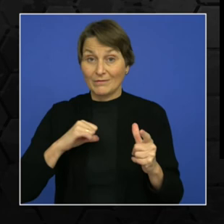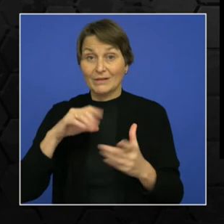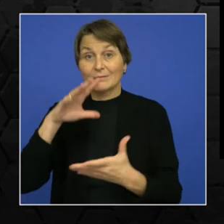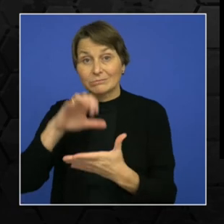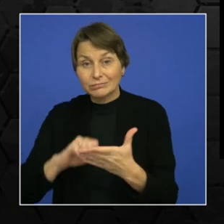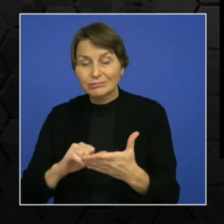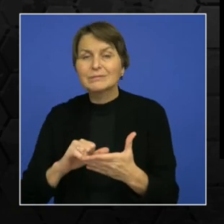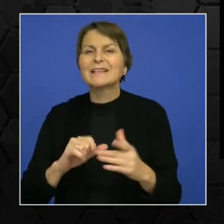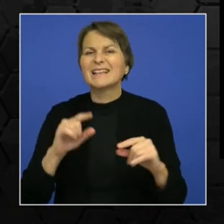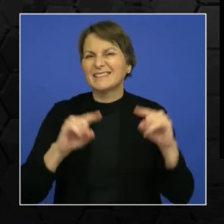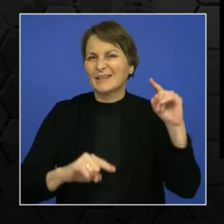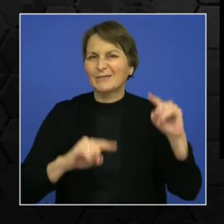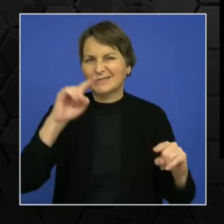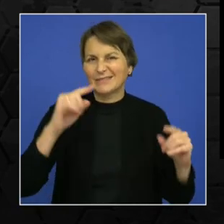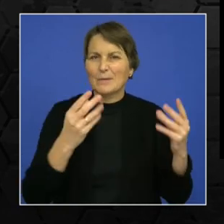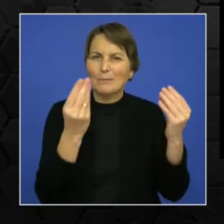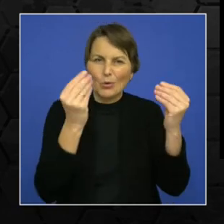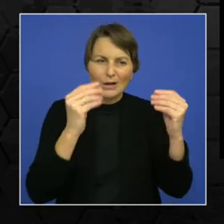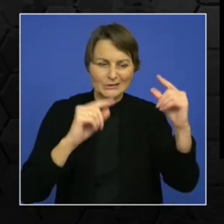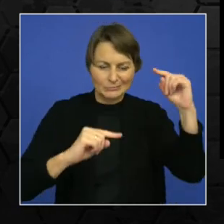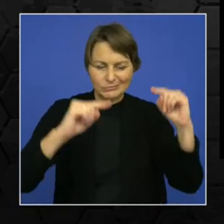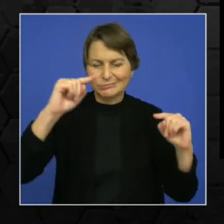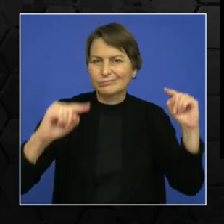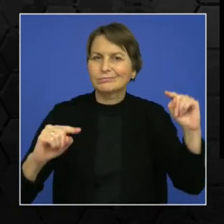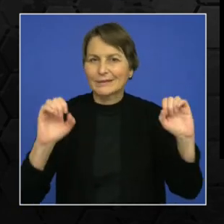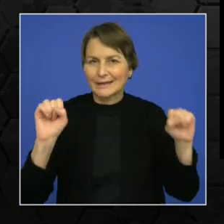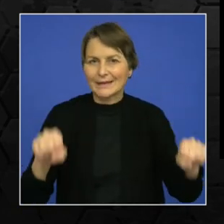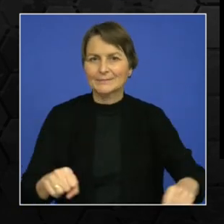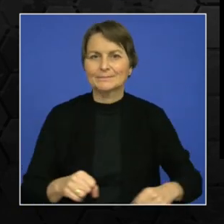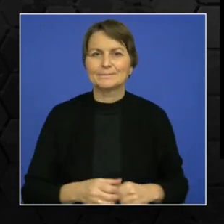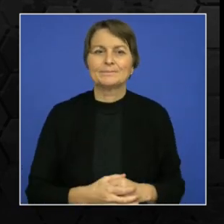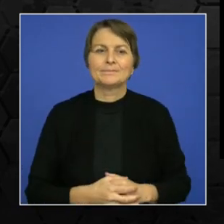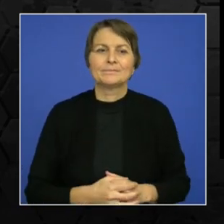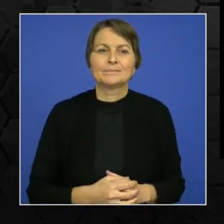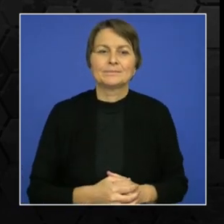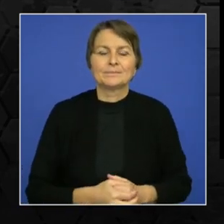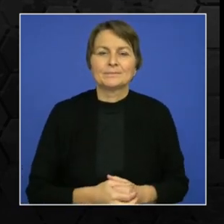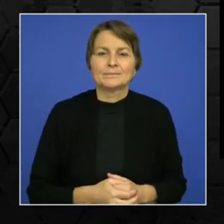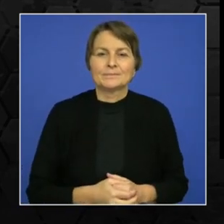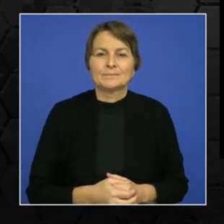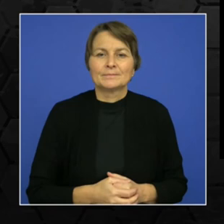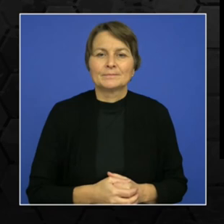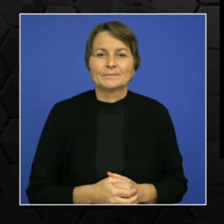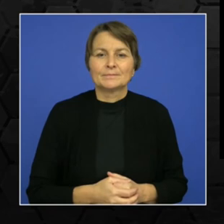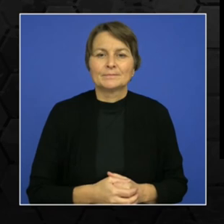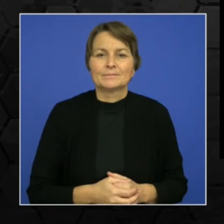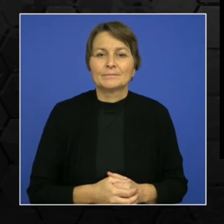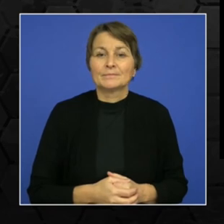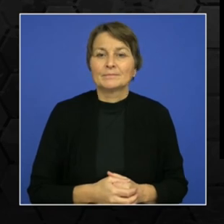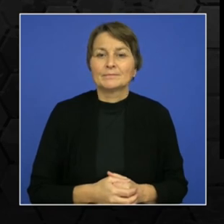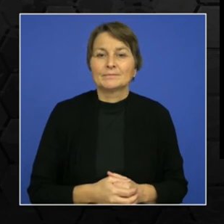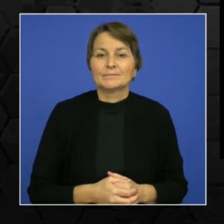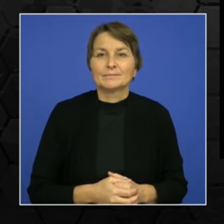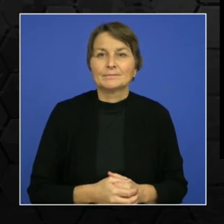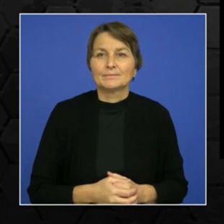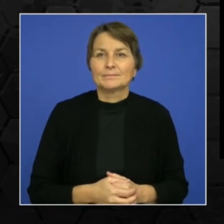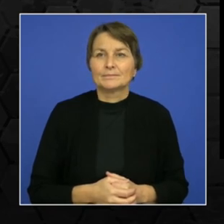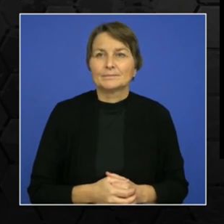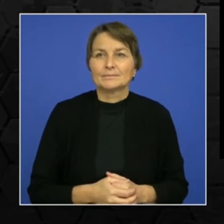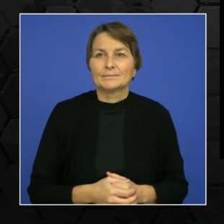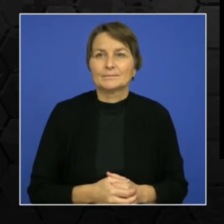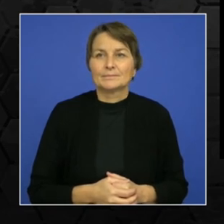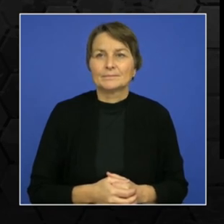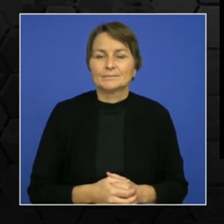public vehicle, the charges are to be deducted. And next, a fast tag is a very important example that is coming up lately. So electronic toll collection